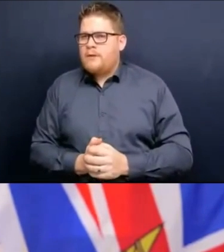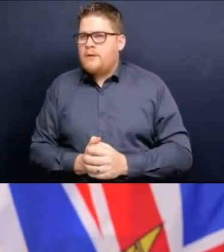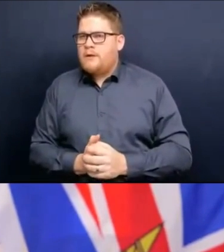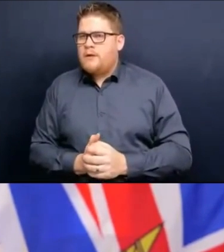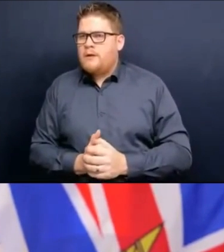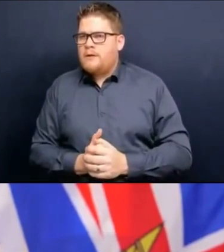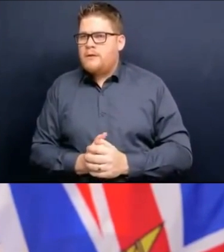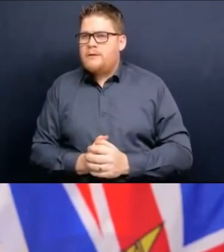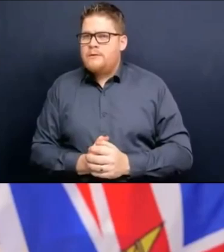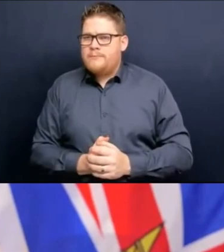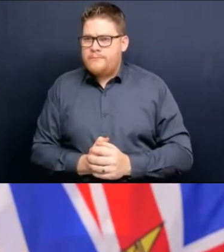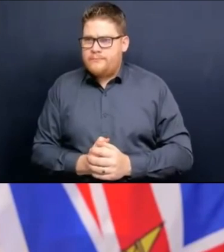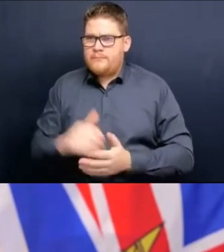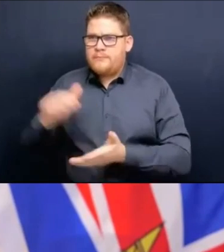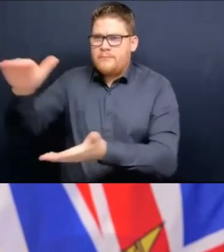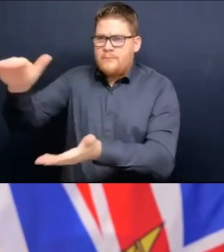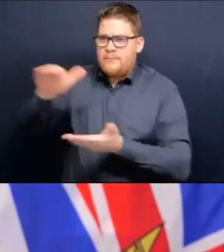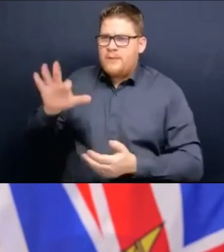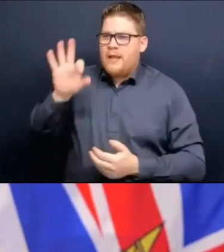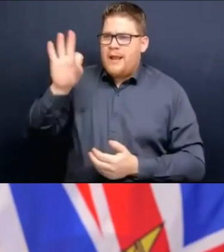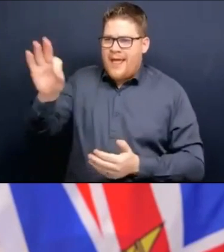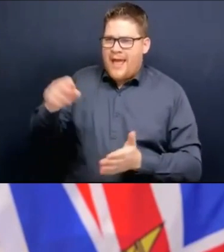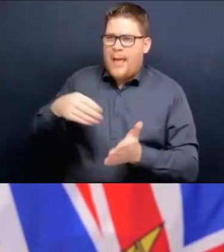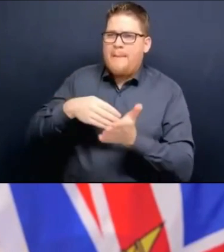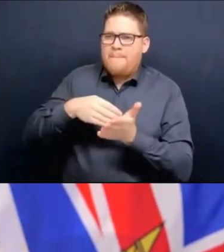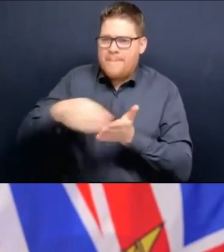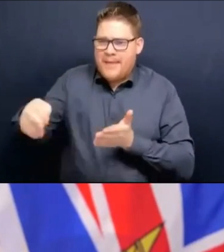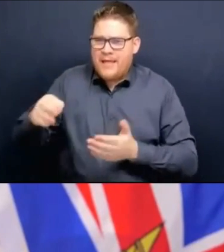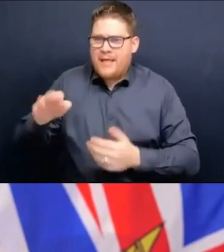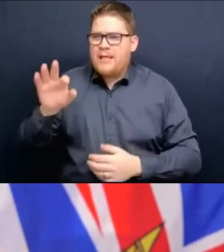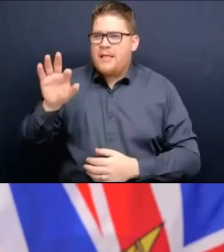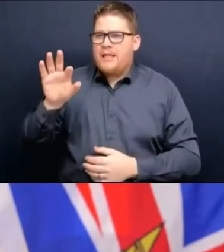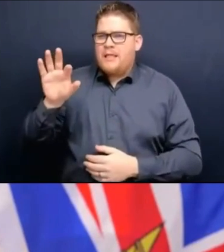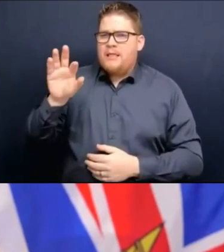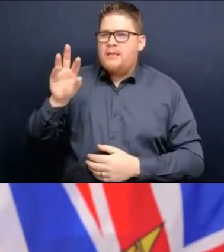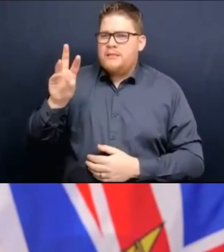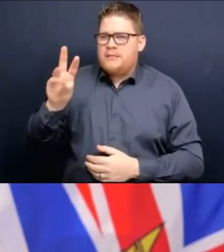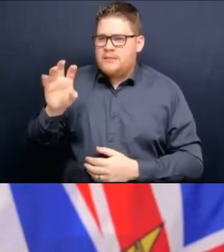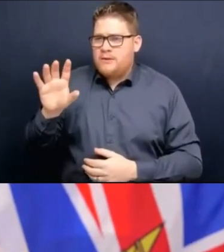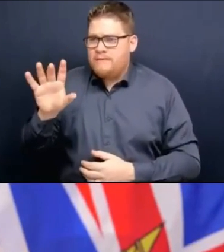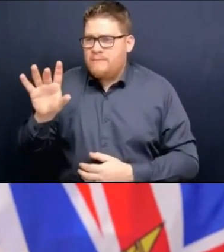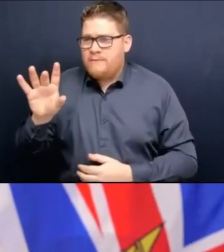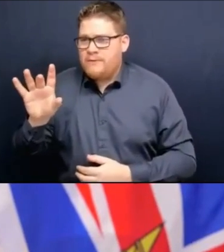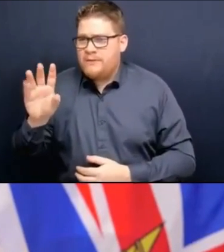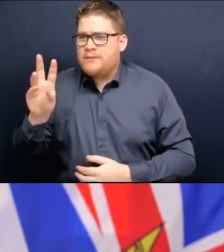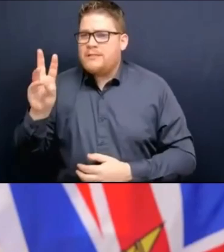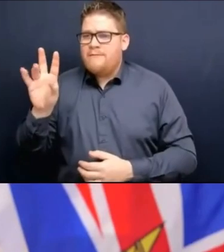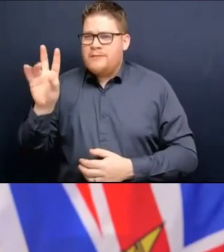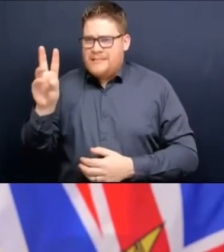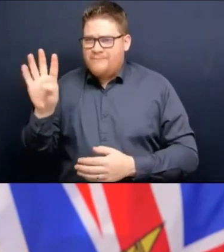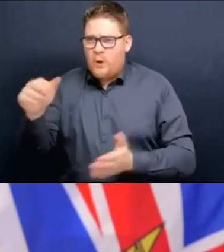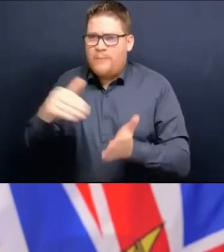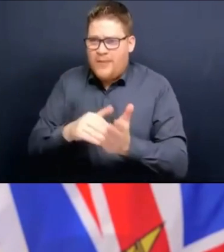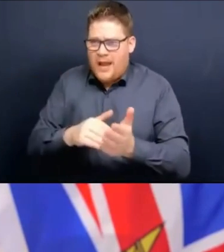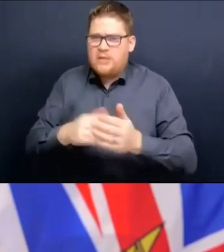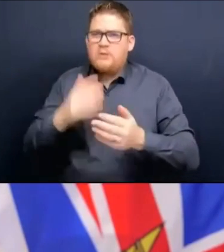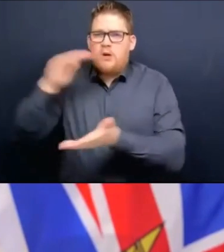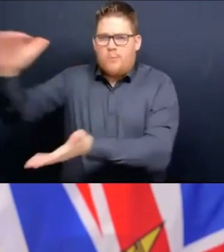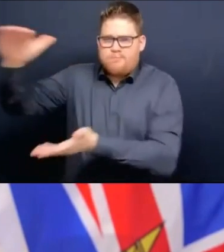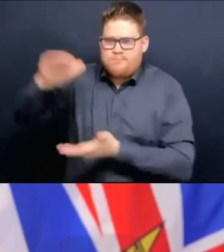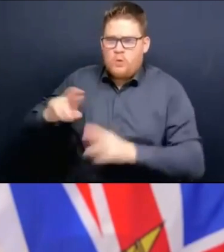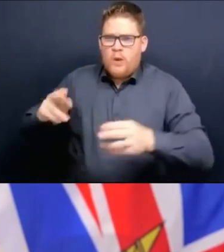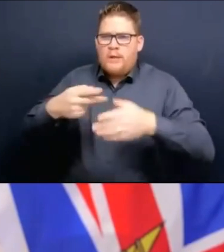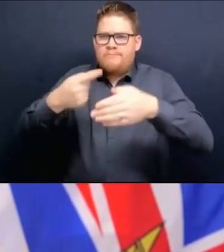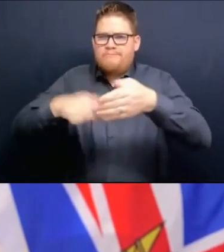9,964,710 tests are scheduled to arrive over the weeks to come, but are not yet in